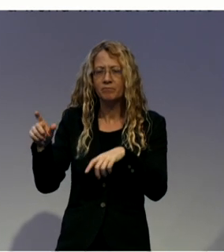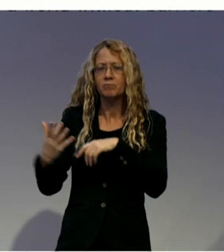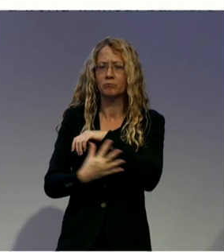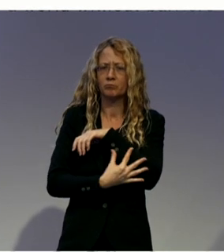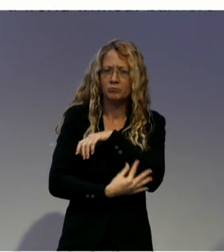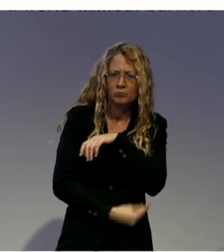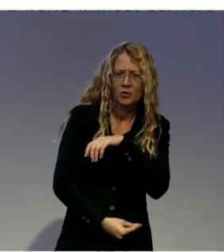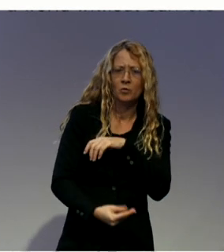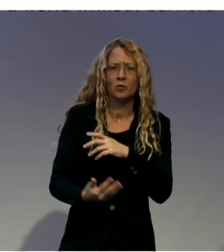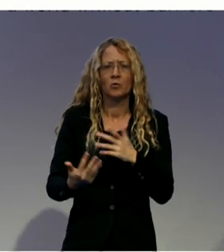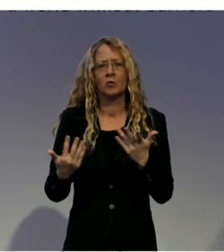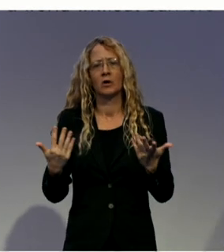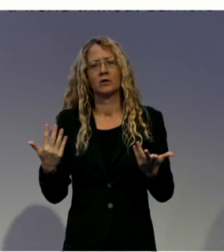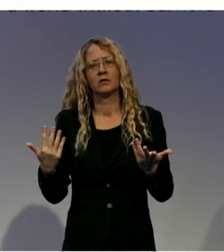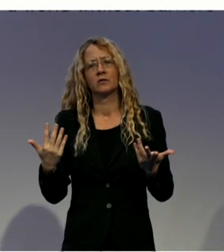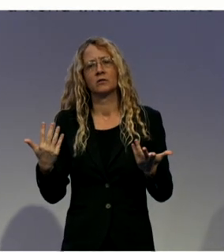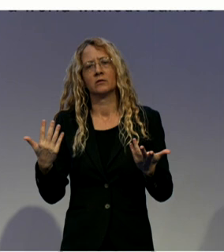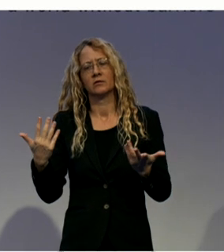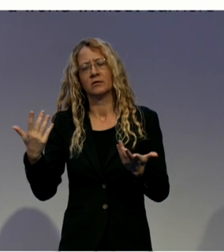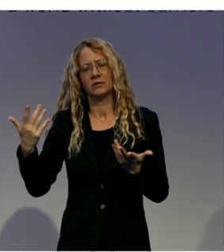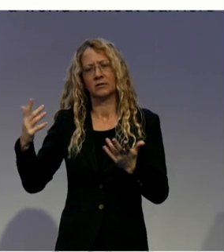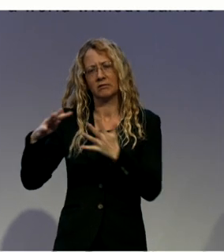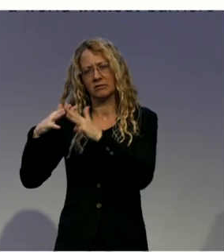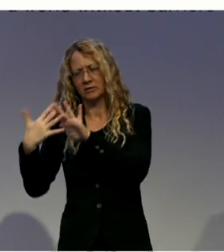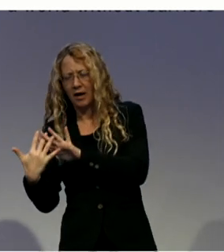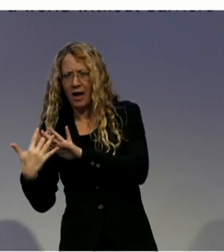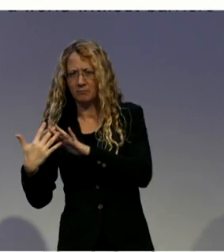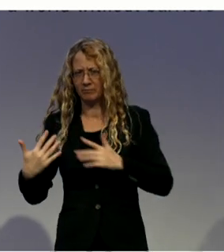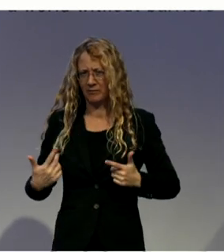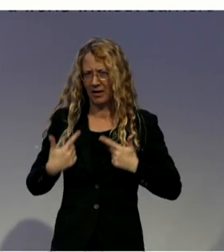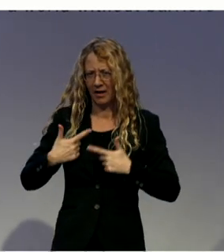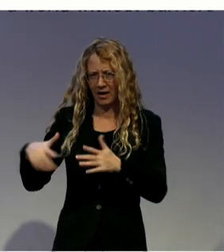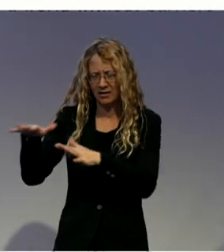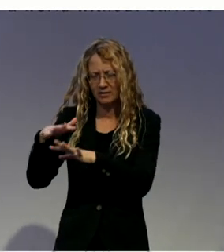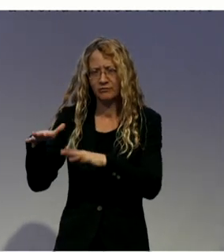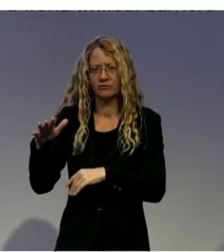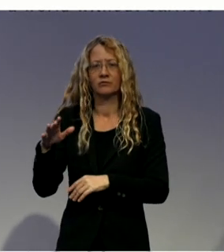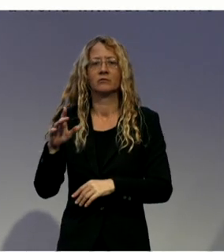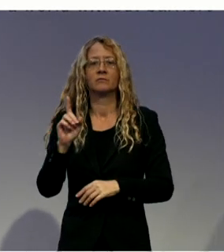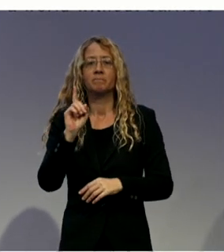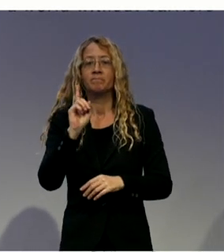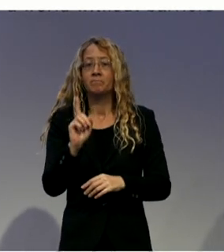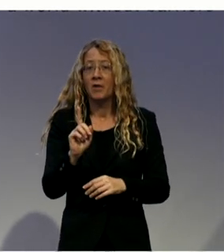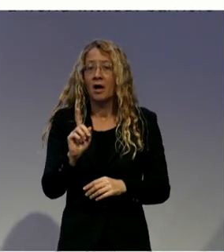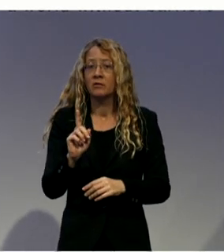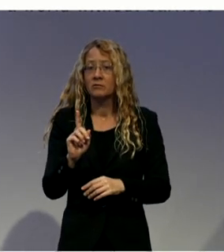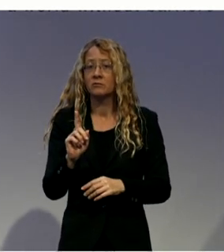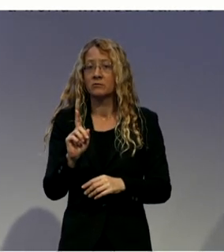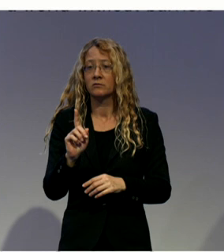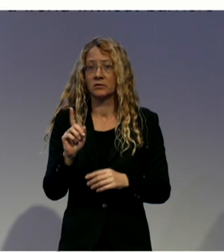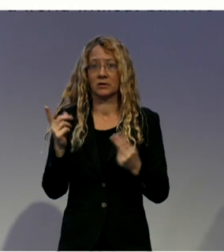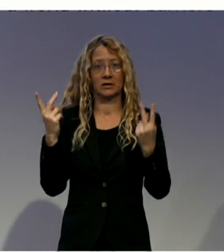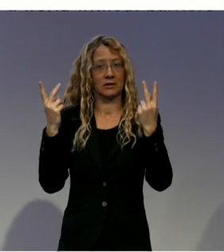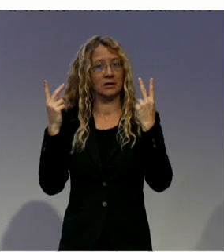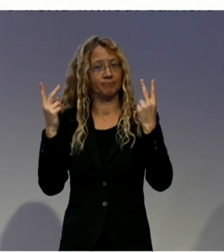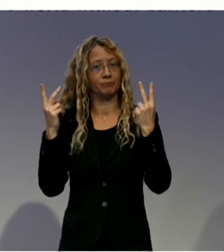some neighborhoods, and also experimenting with disability is a healing participation in society and enjoying rights